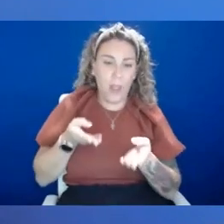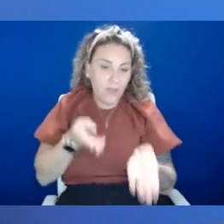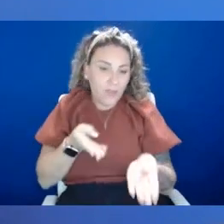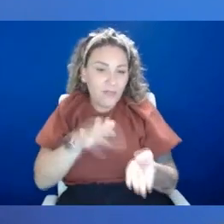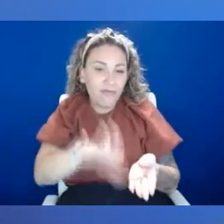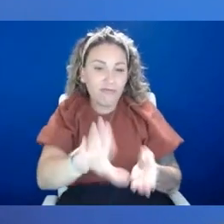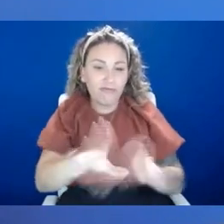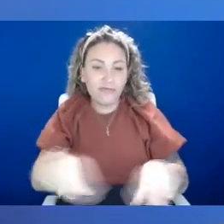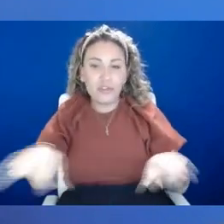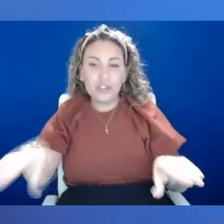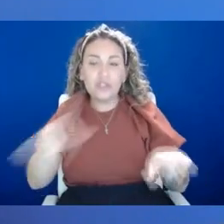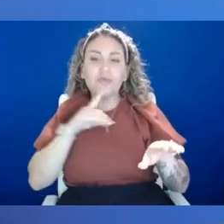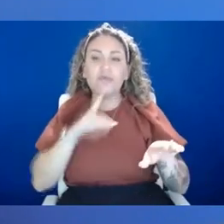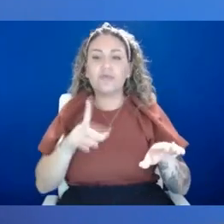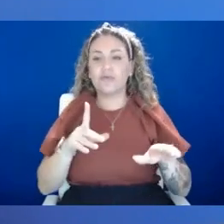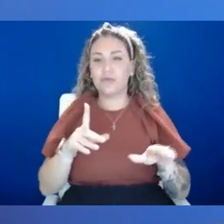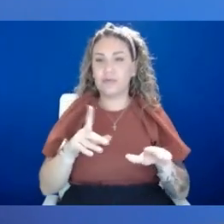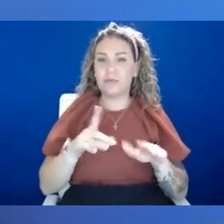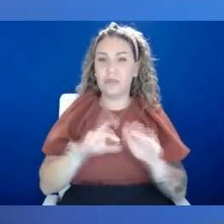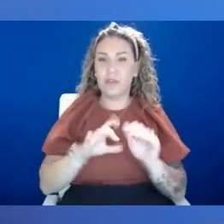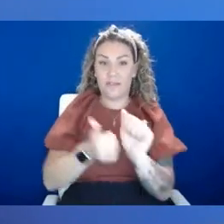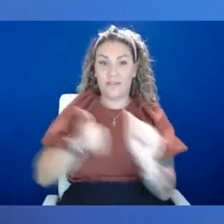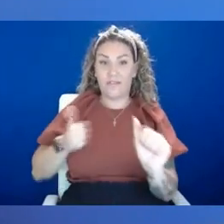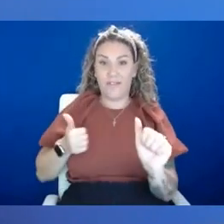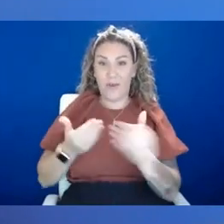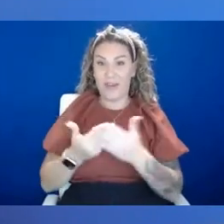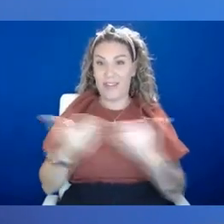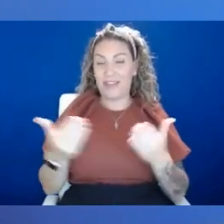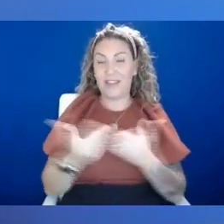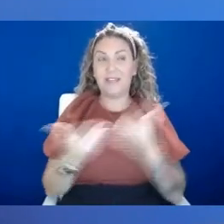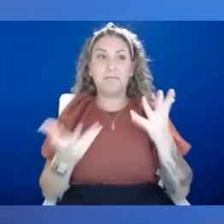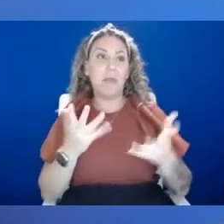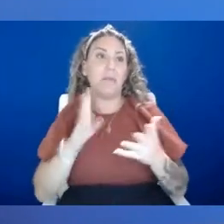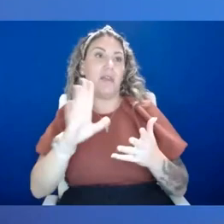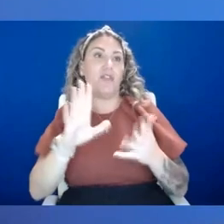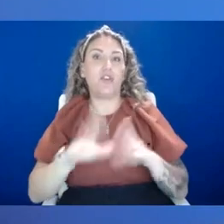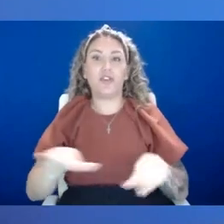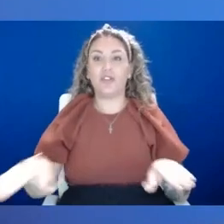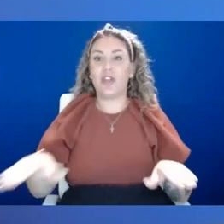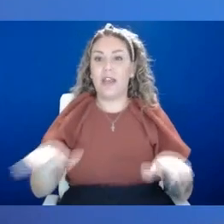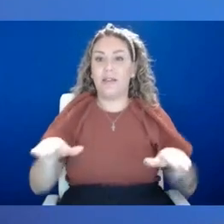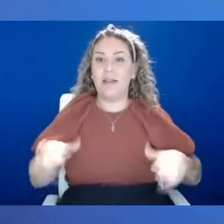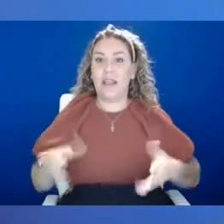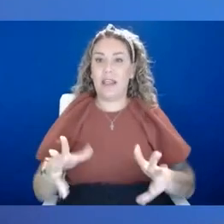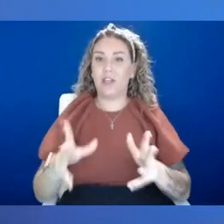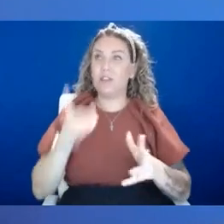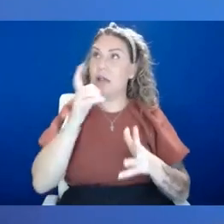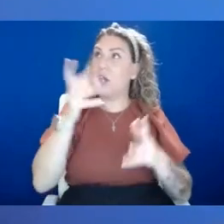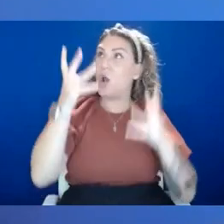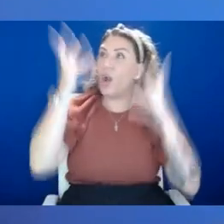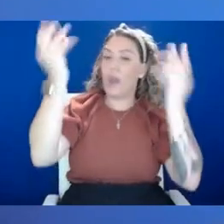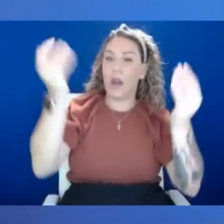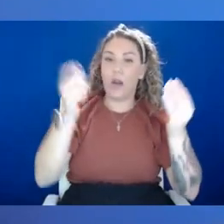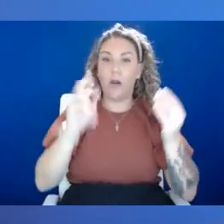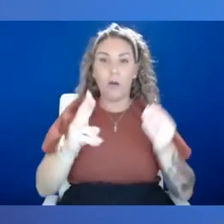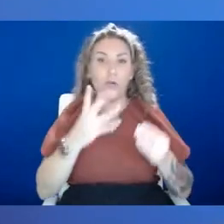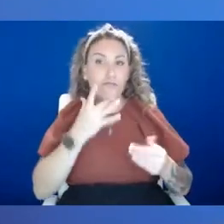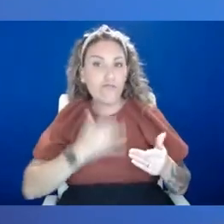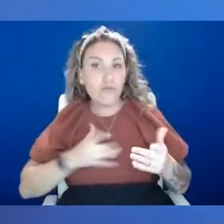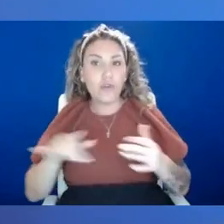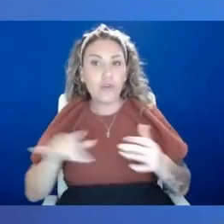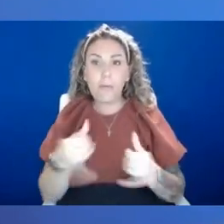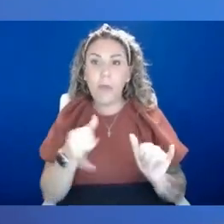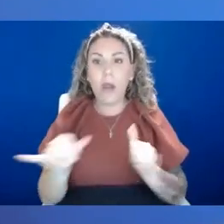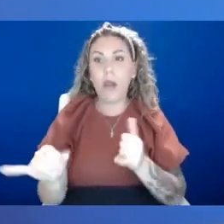is, um, avoiding things that might make their child, um, anxious. So not going out, not having them go to a birthday party because of the anxiety that